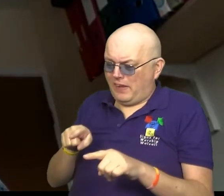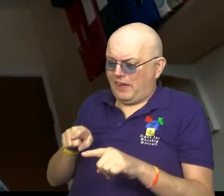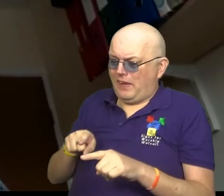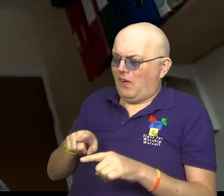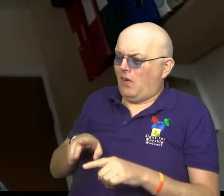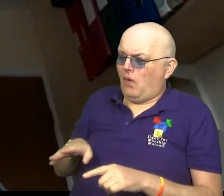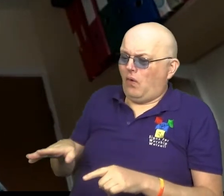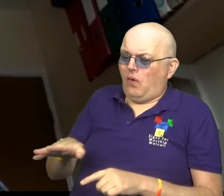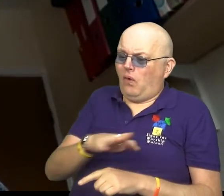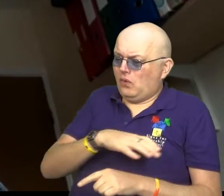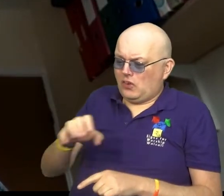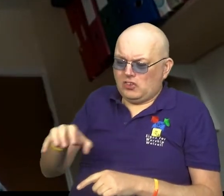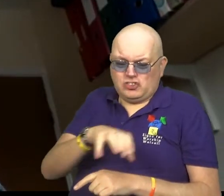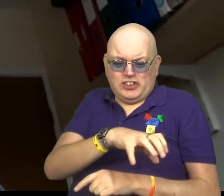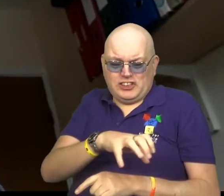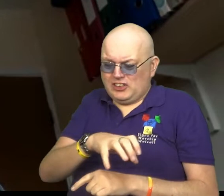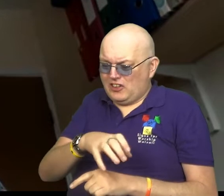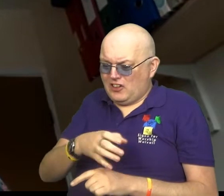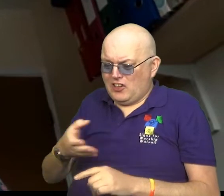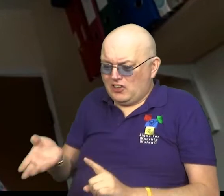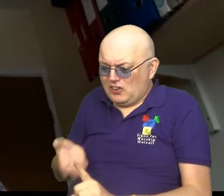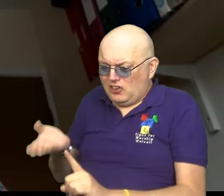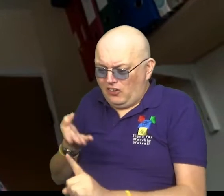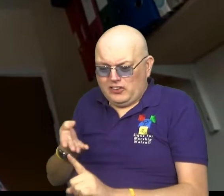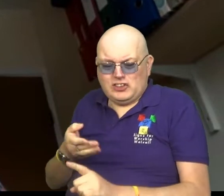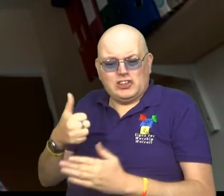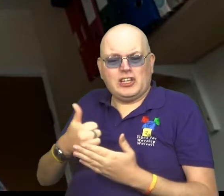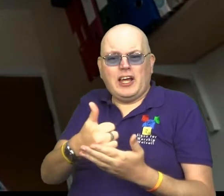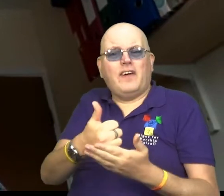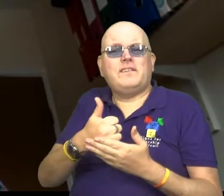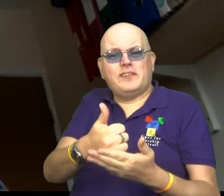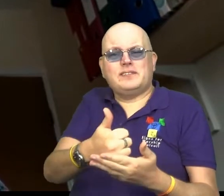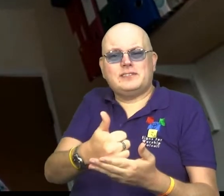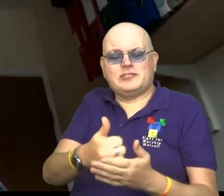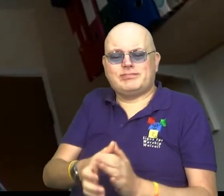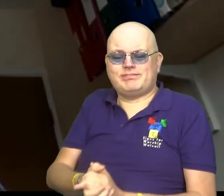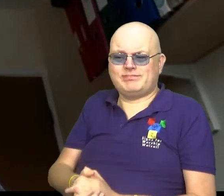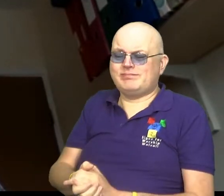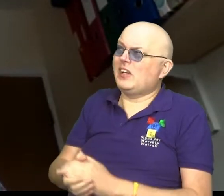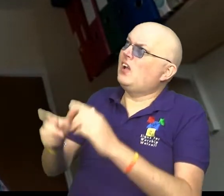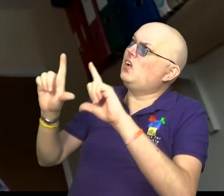and minds of even more countries to offer what help they can.